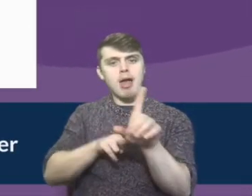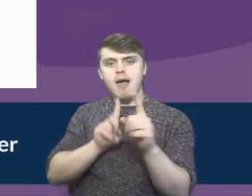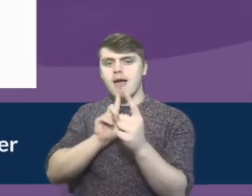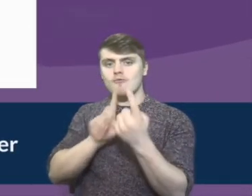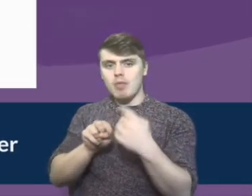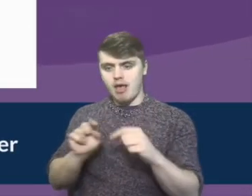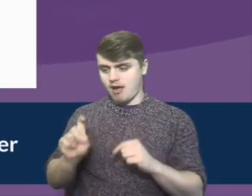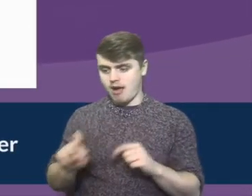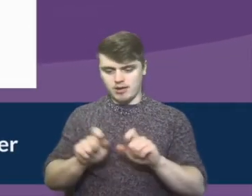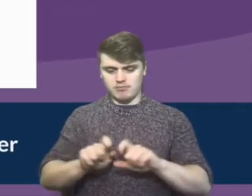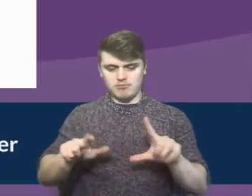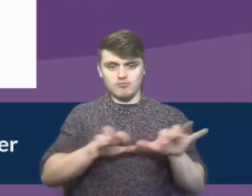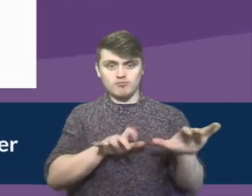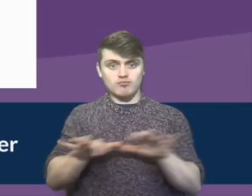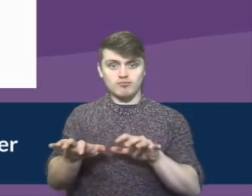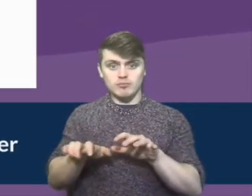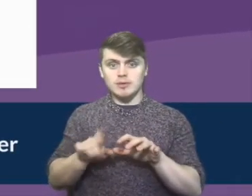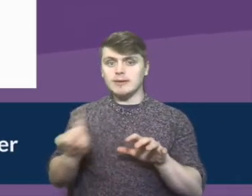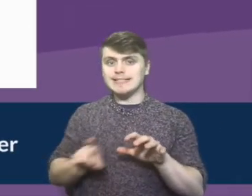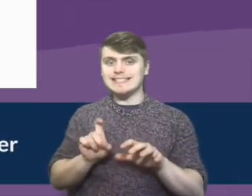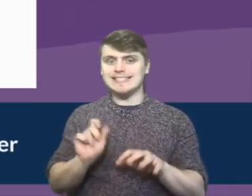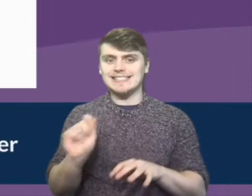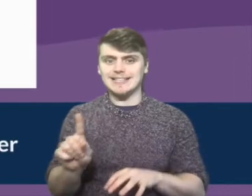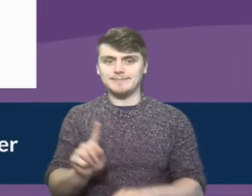enter your response and click Send.